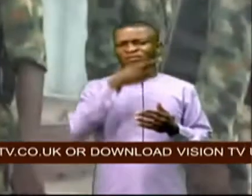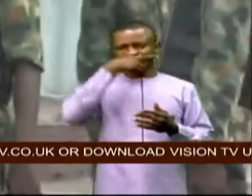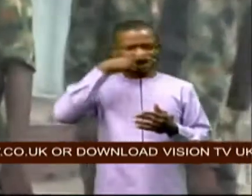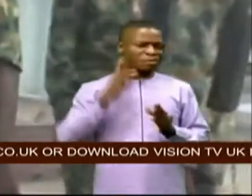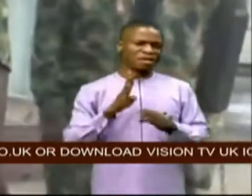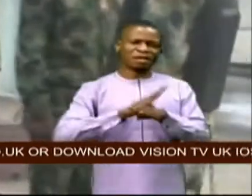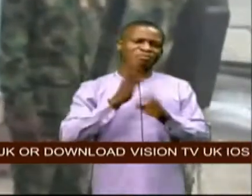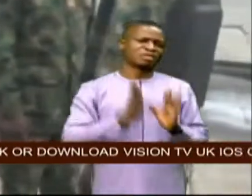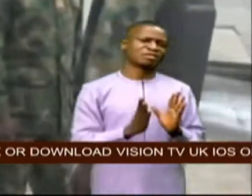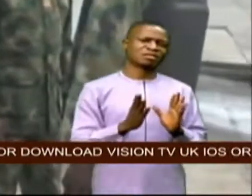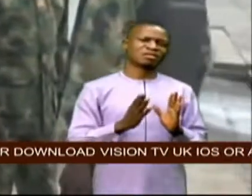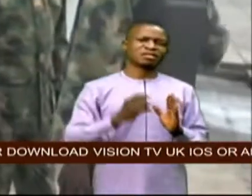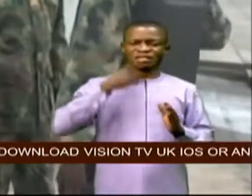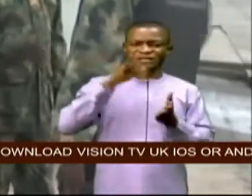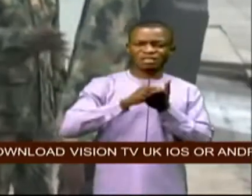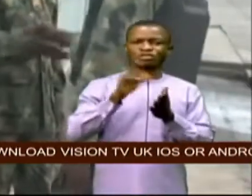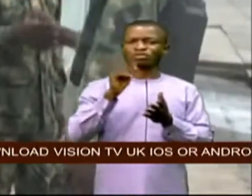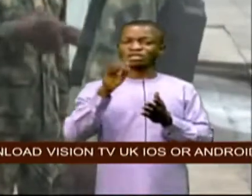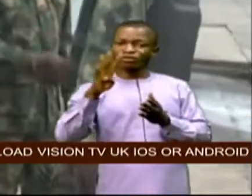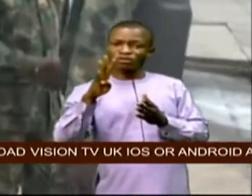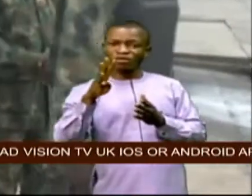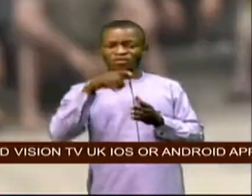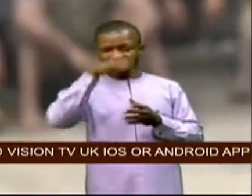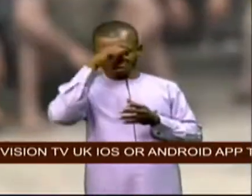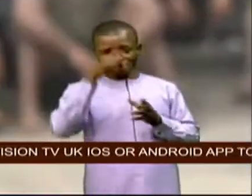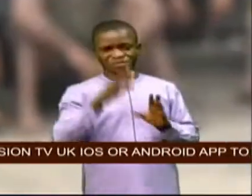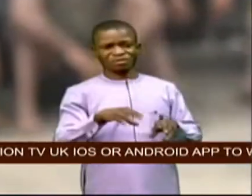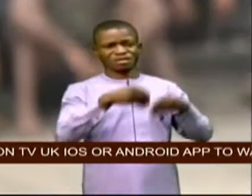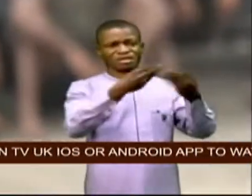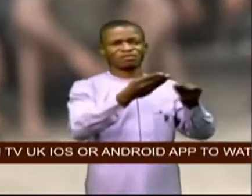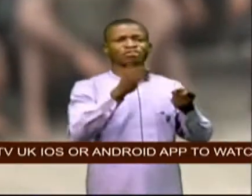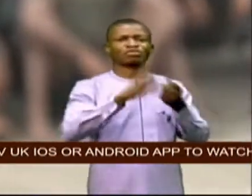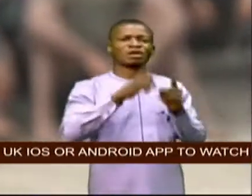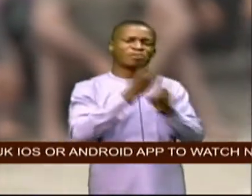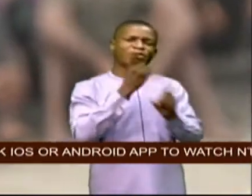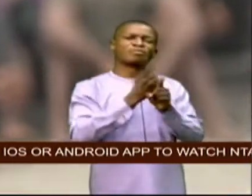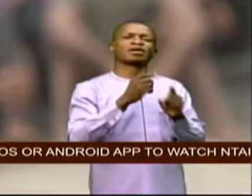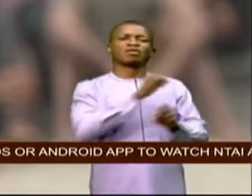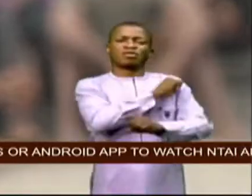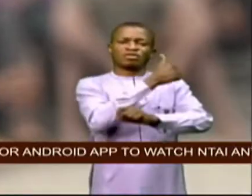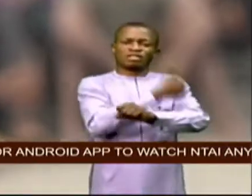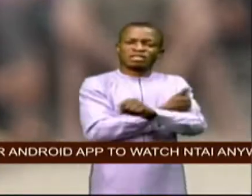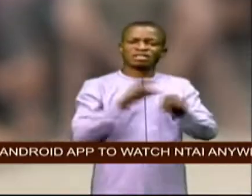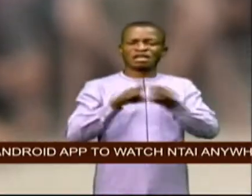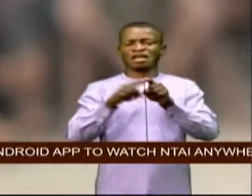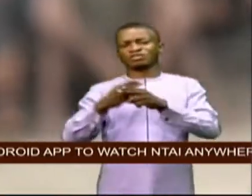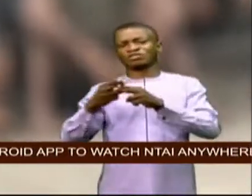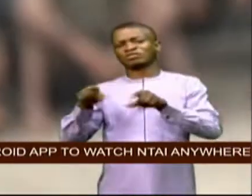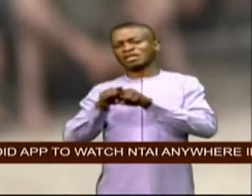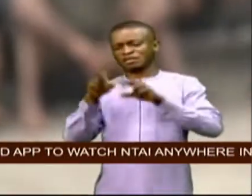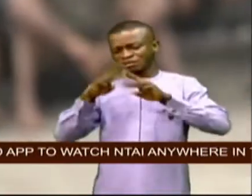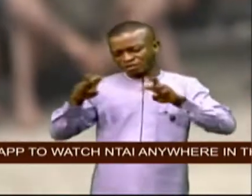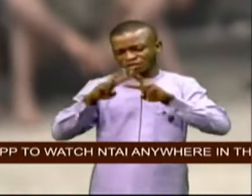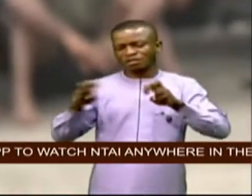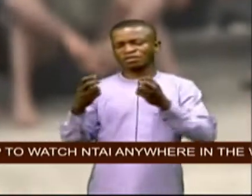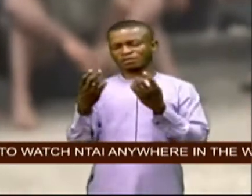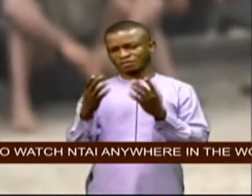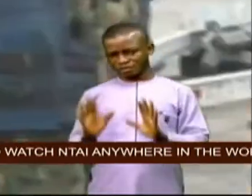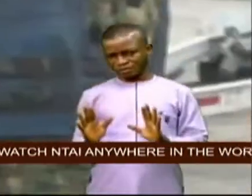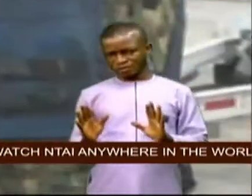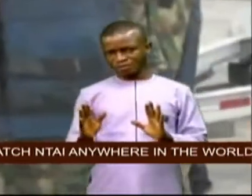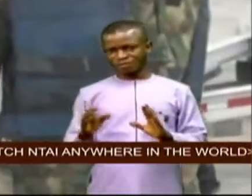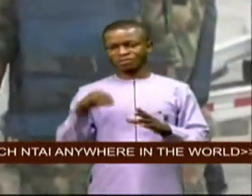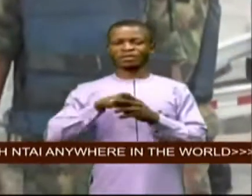the base says the 24 suspects will be handed over to appropriate authorities as soon as investigations are concluded